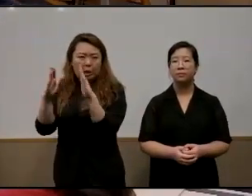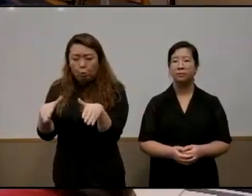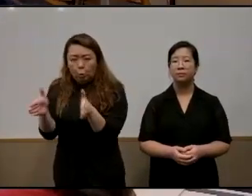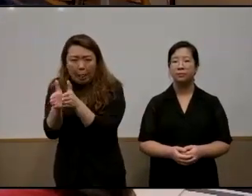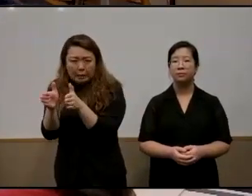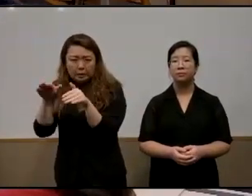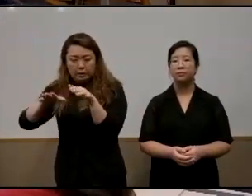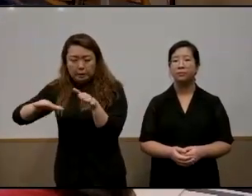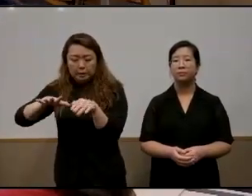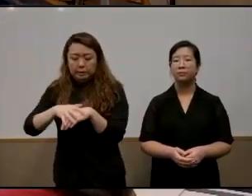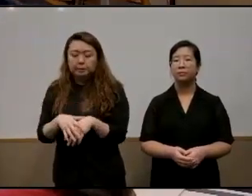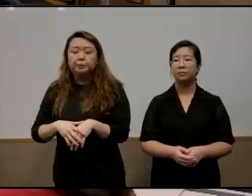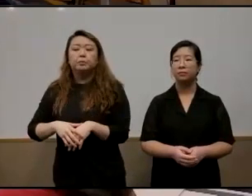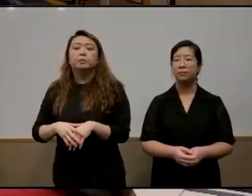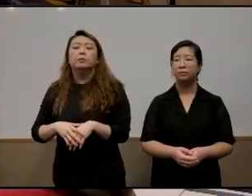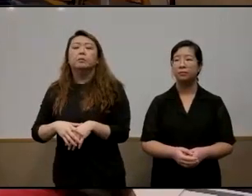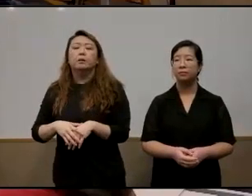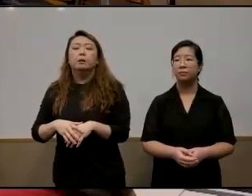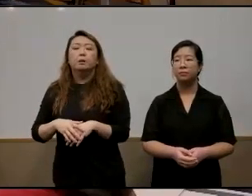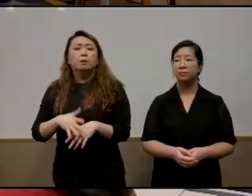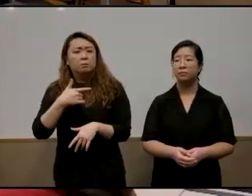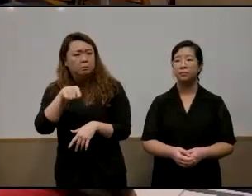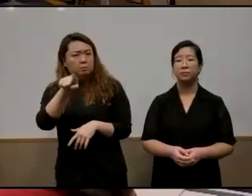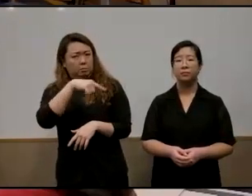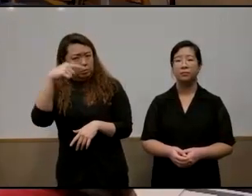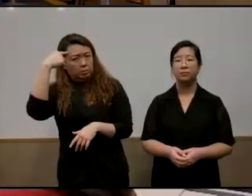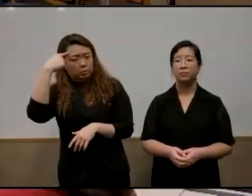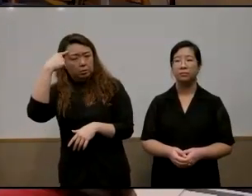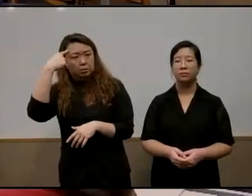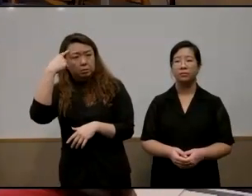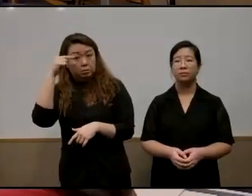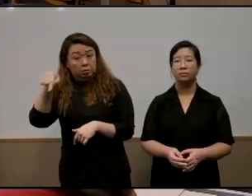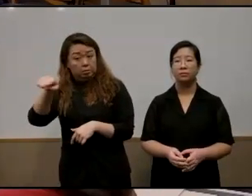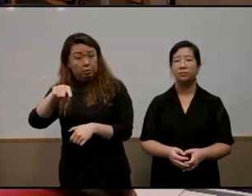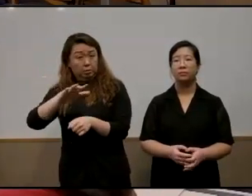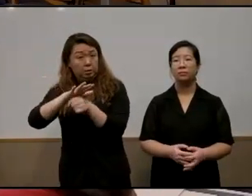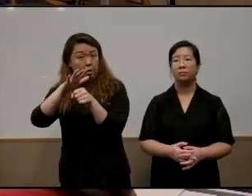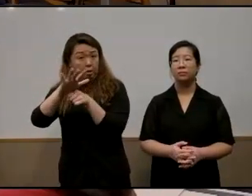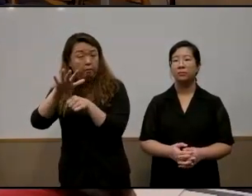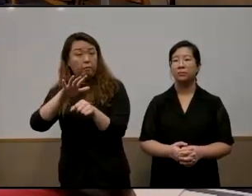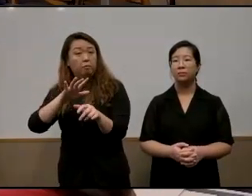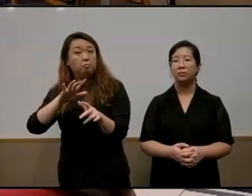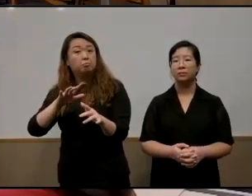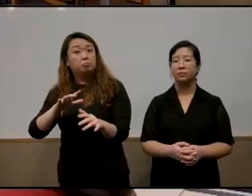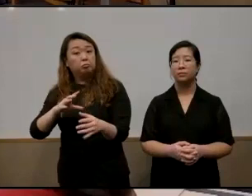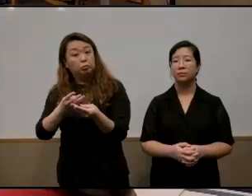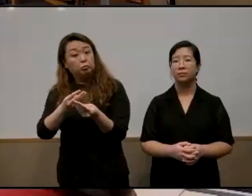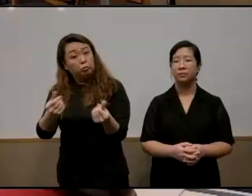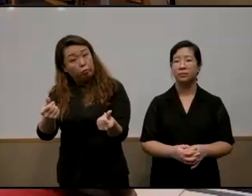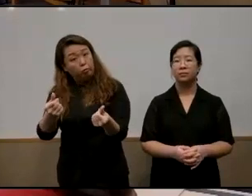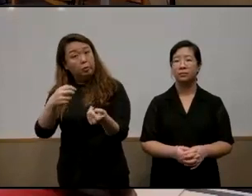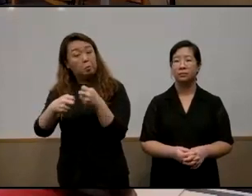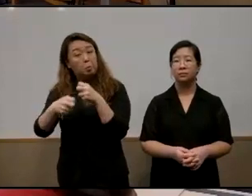so um would you think that this would sufficiently address and arrest the issue about inequality